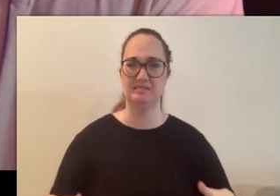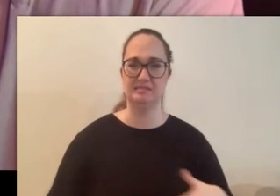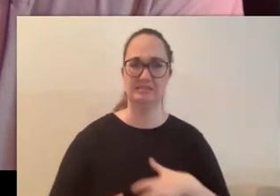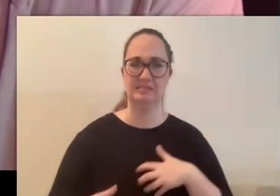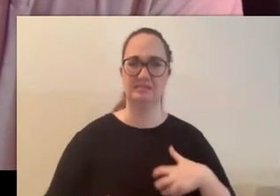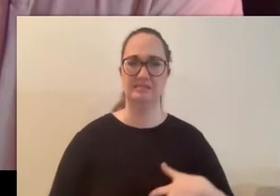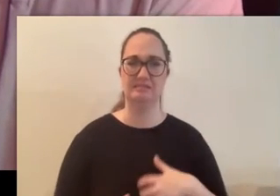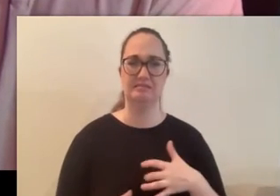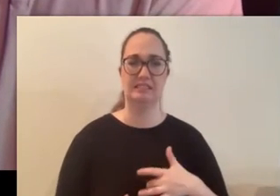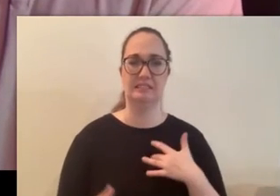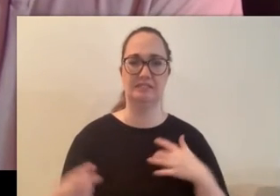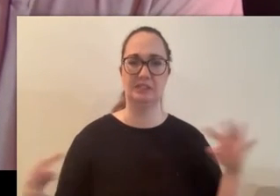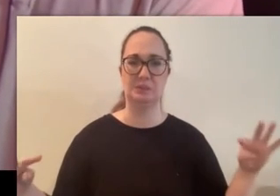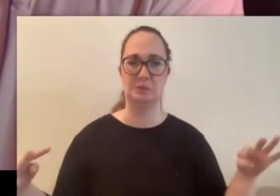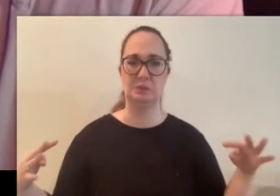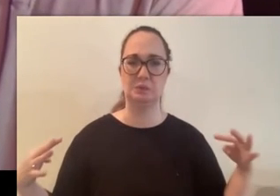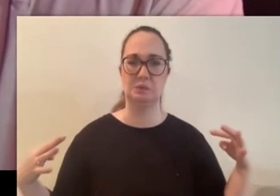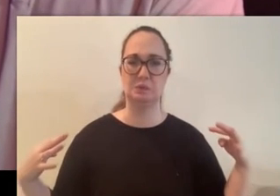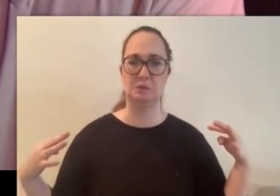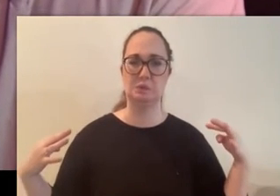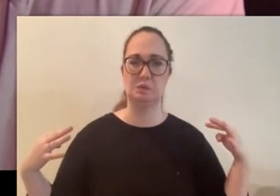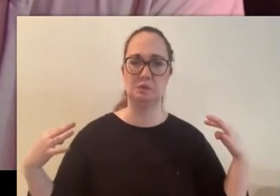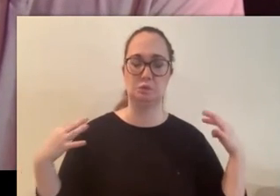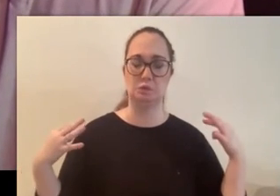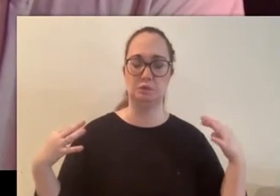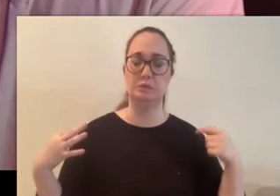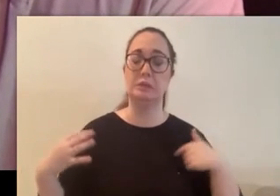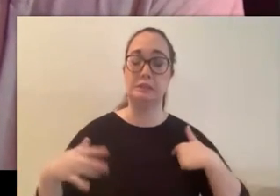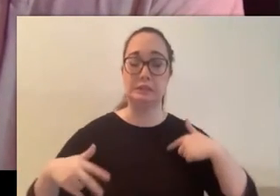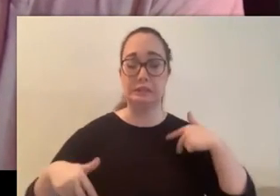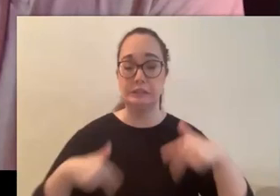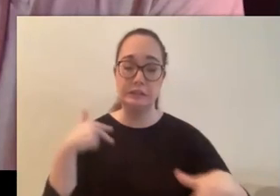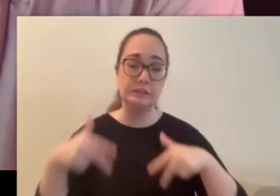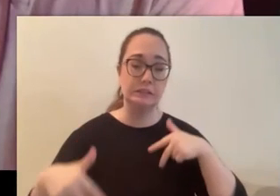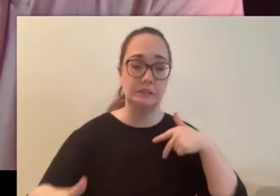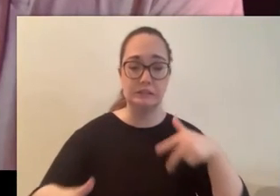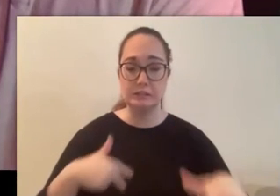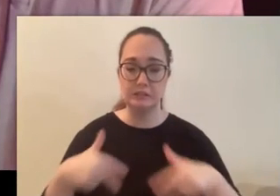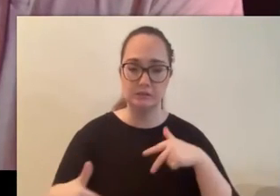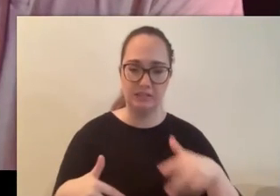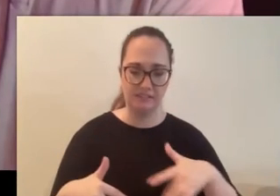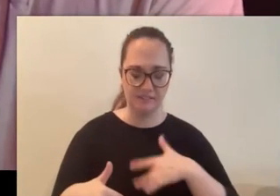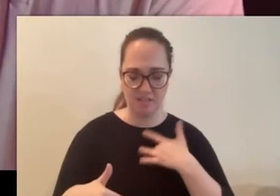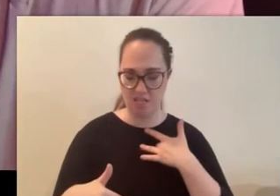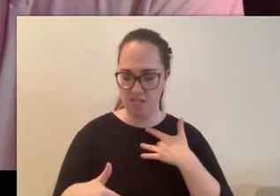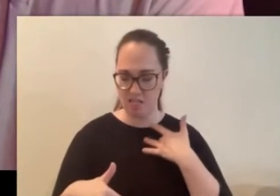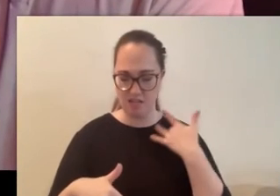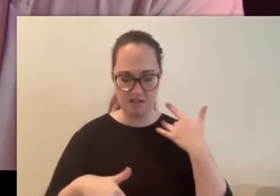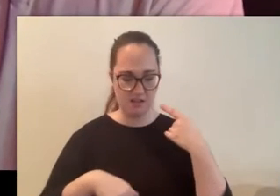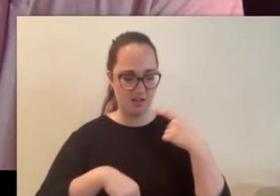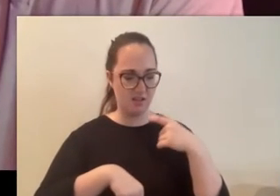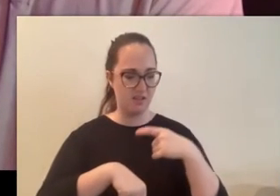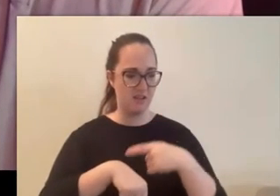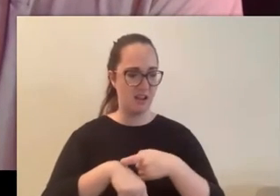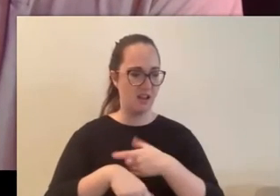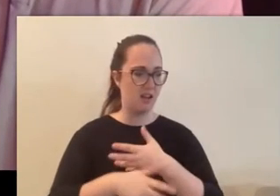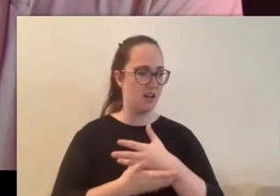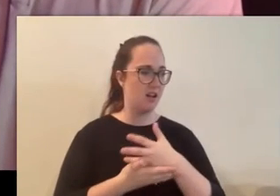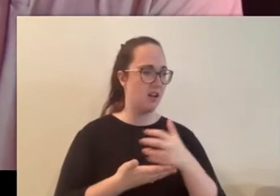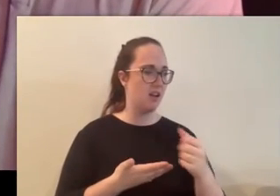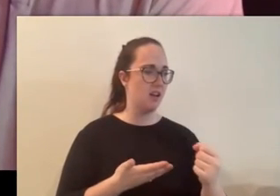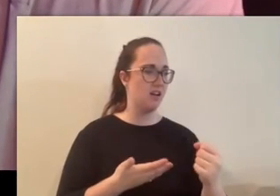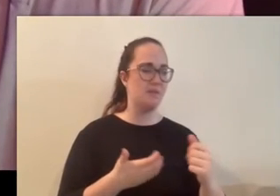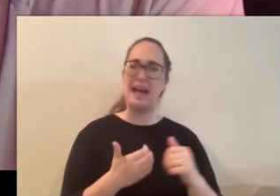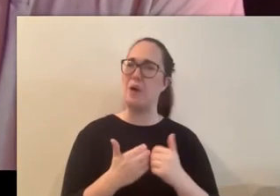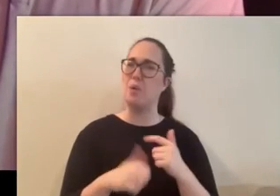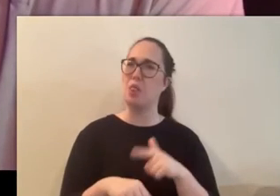spot where i originally originally went off the trail i felt this weird loss of time how long have i been walking for